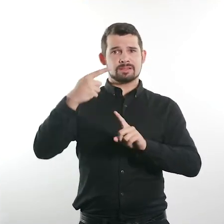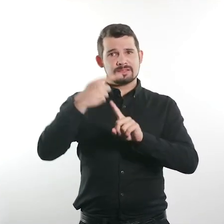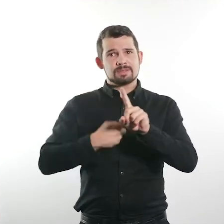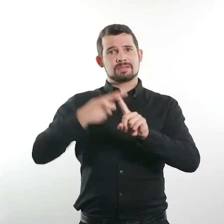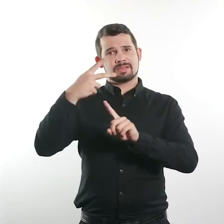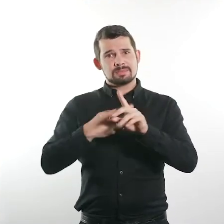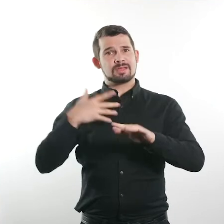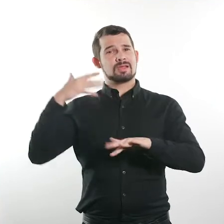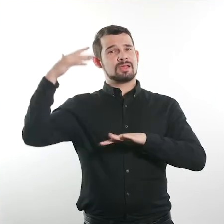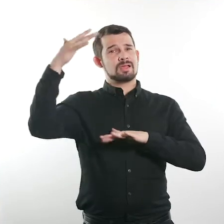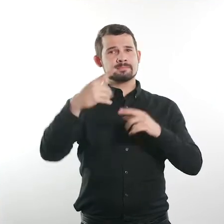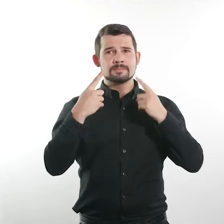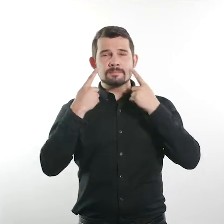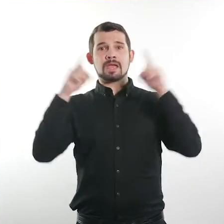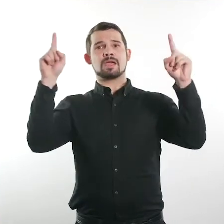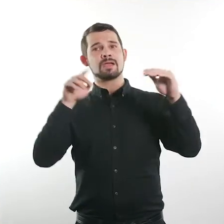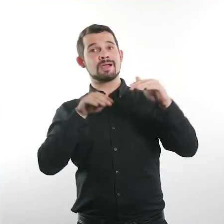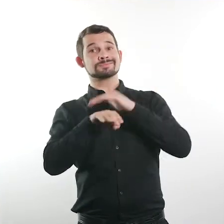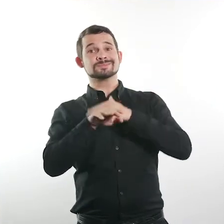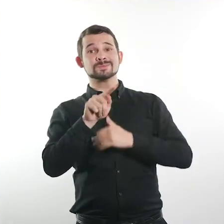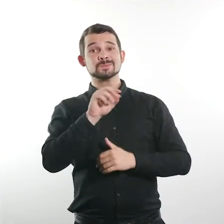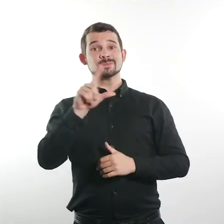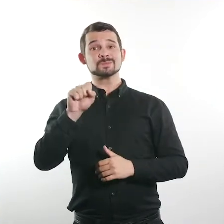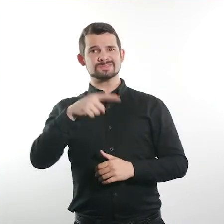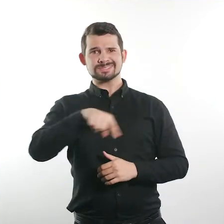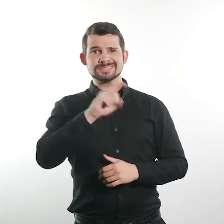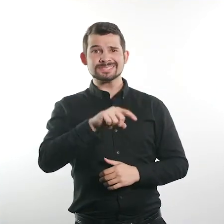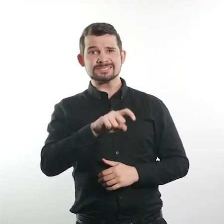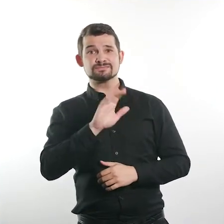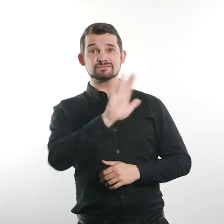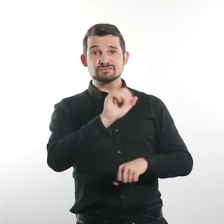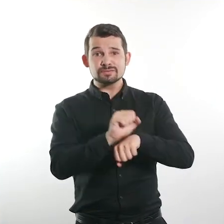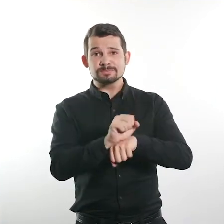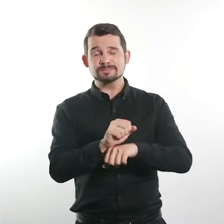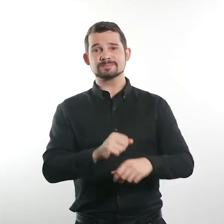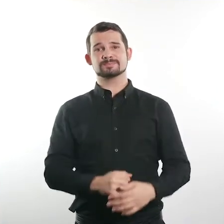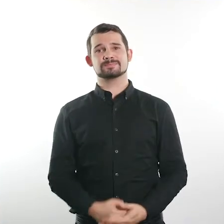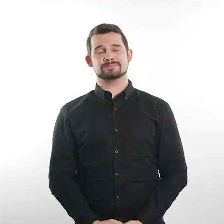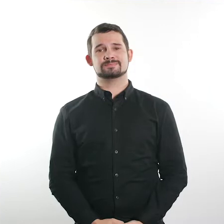weeks or months to be able to access the tools that they need to complete their jobs.